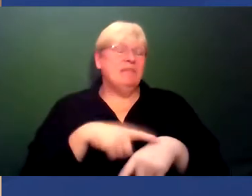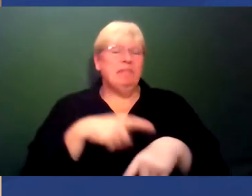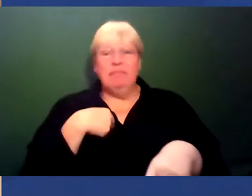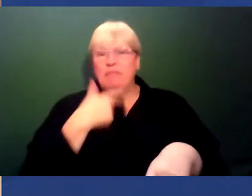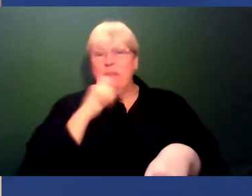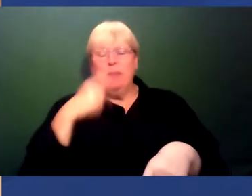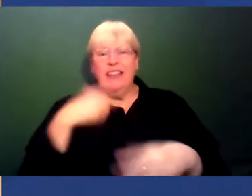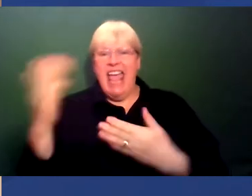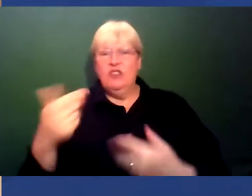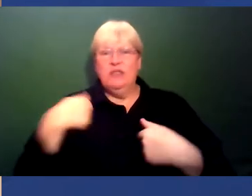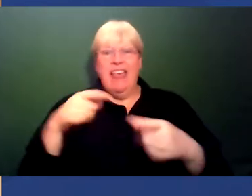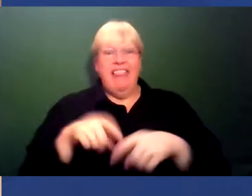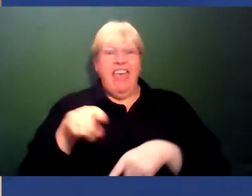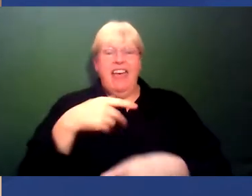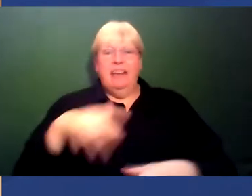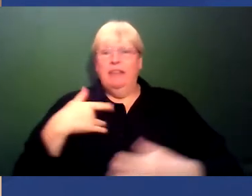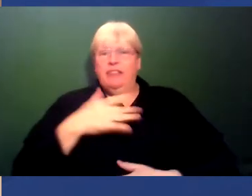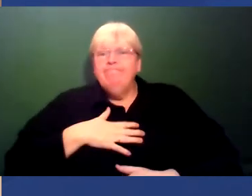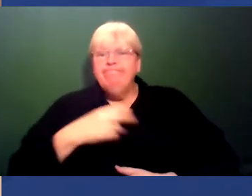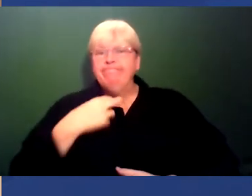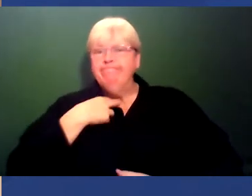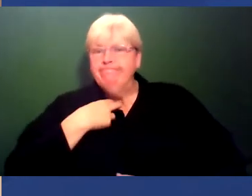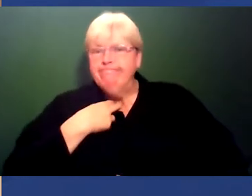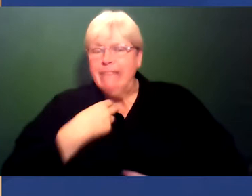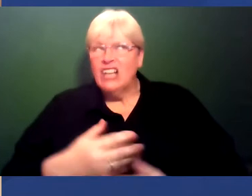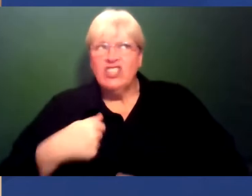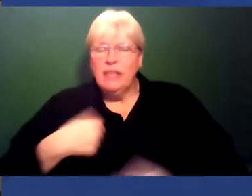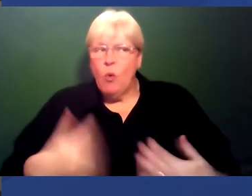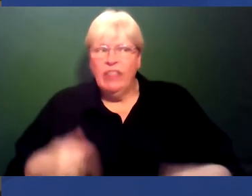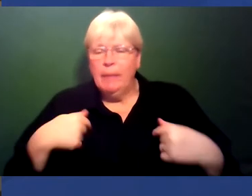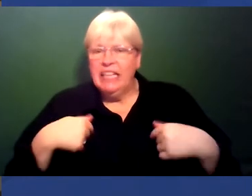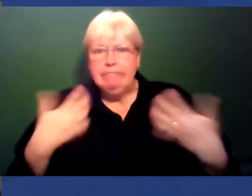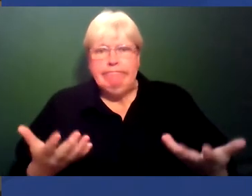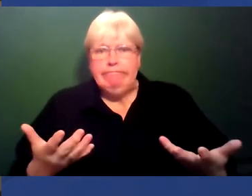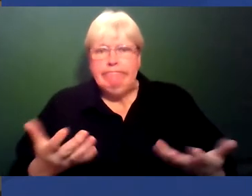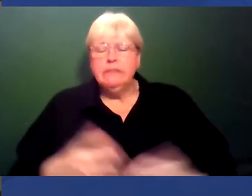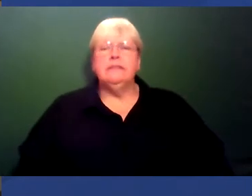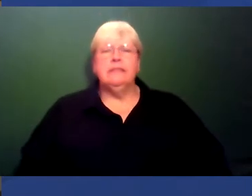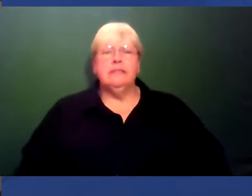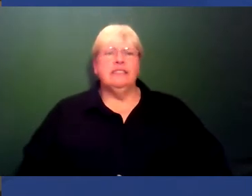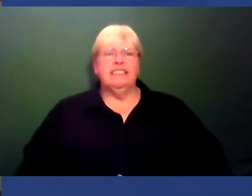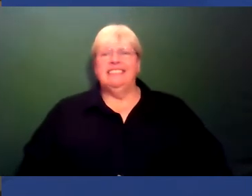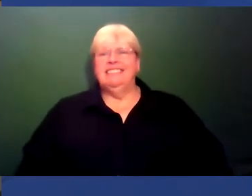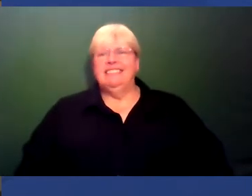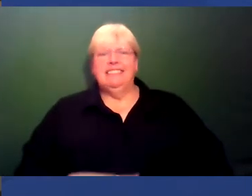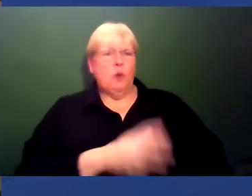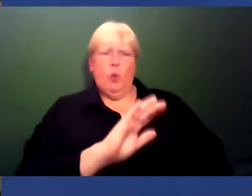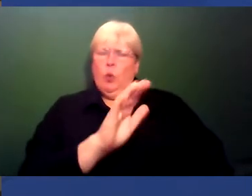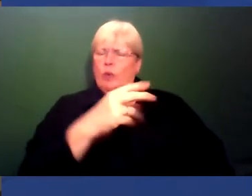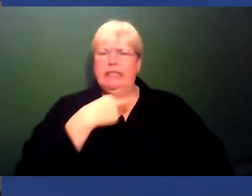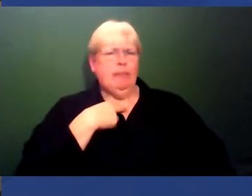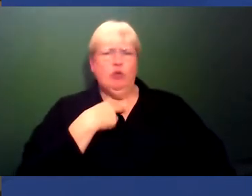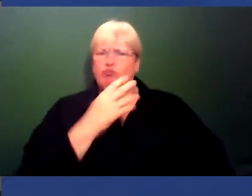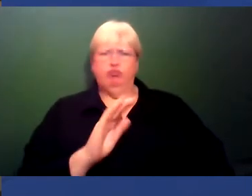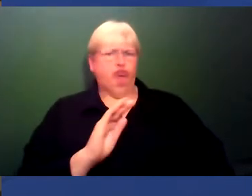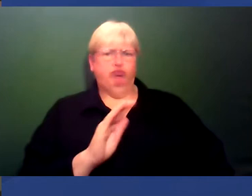like that, I always feel slightly disappointed it's actually going to be me who appears to talk to people. You are not a disappointment in